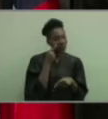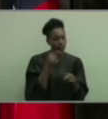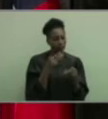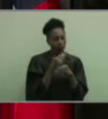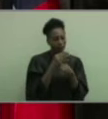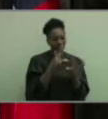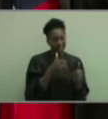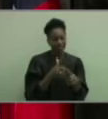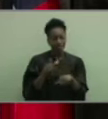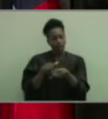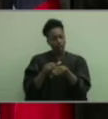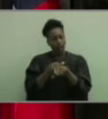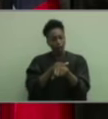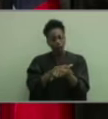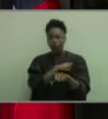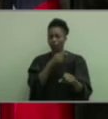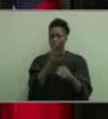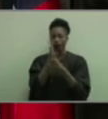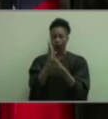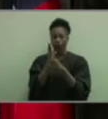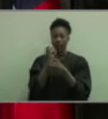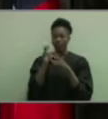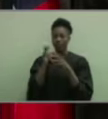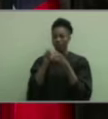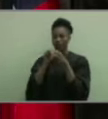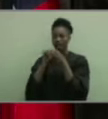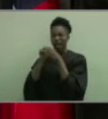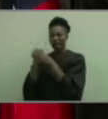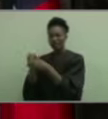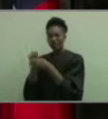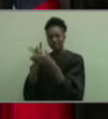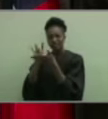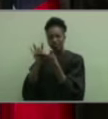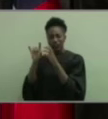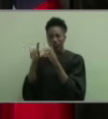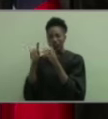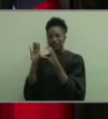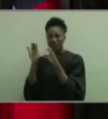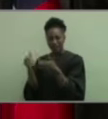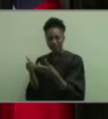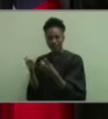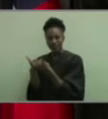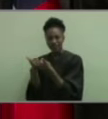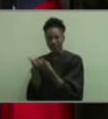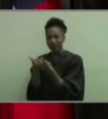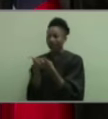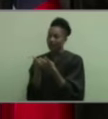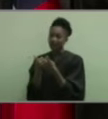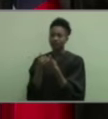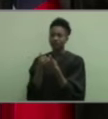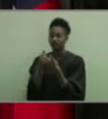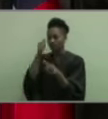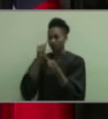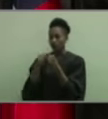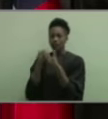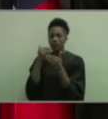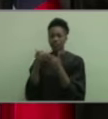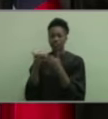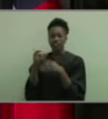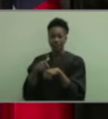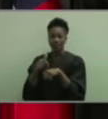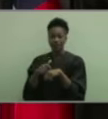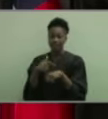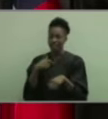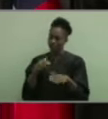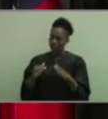to long bus rides on the way to soccer games, all I can remember are good times. I've grown so much throughout my time at Jenkins and it